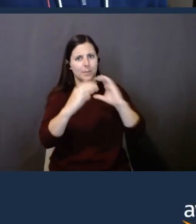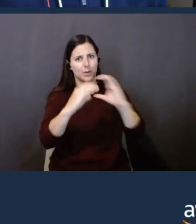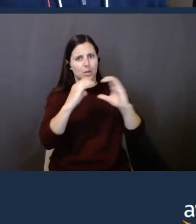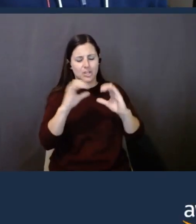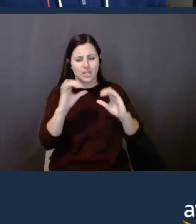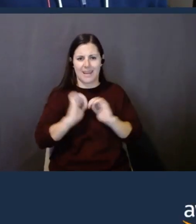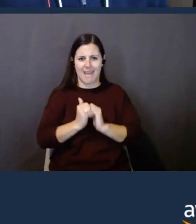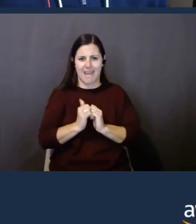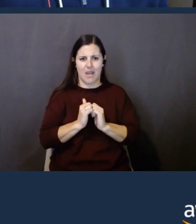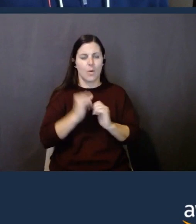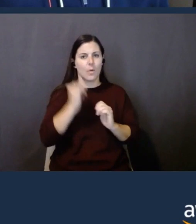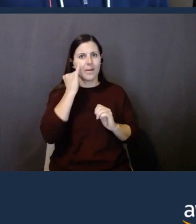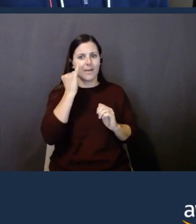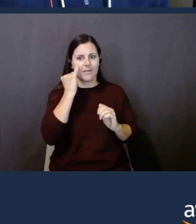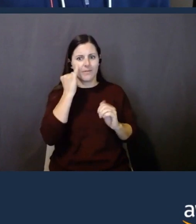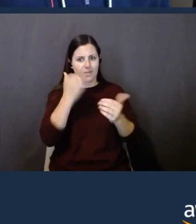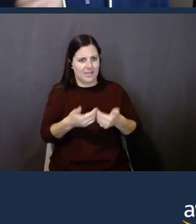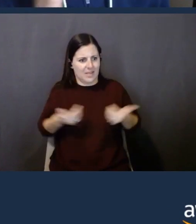the existing feature of Connect